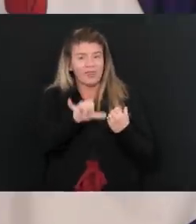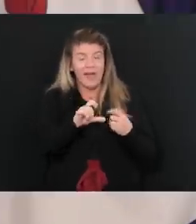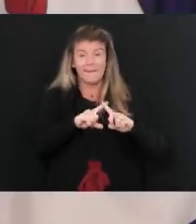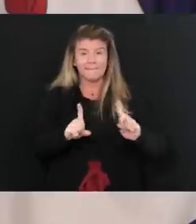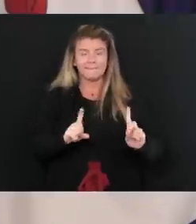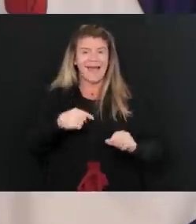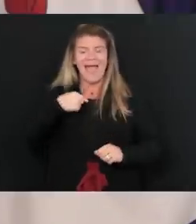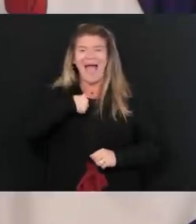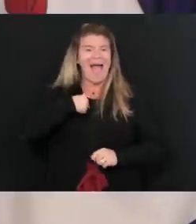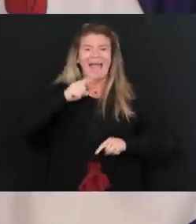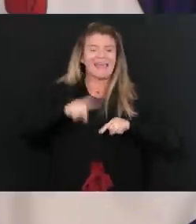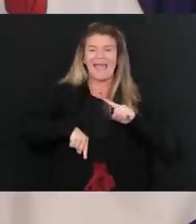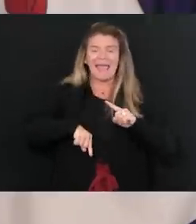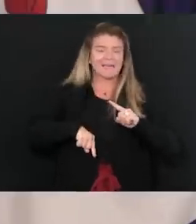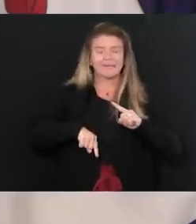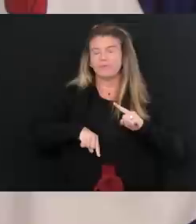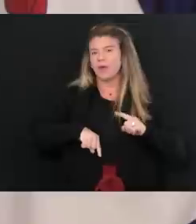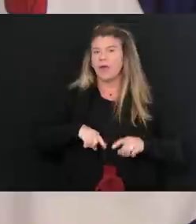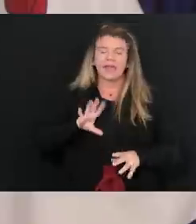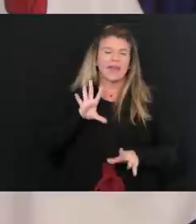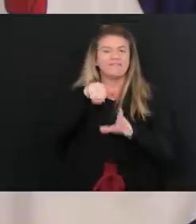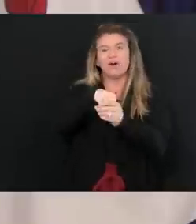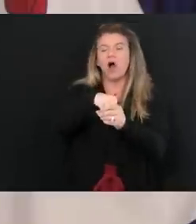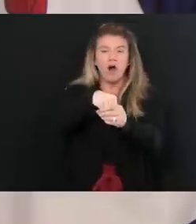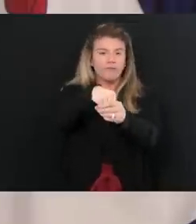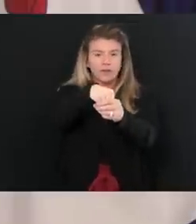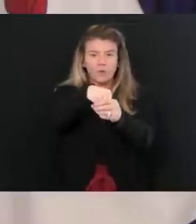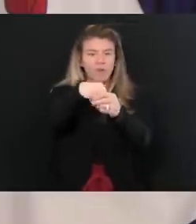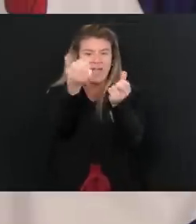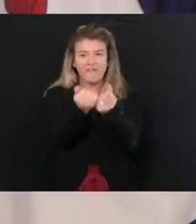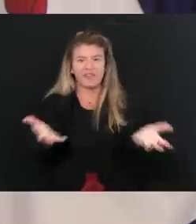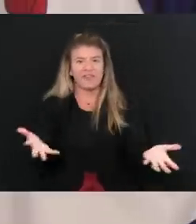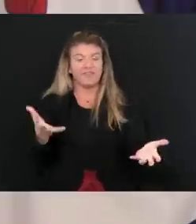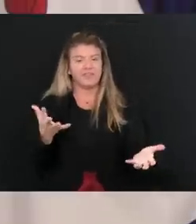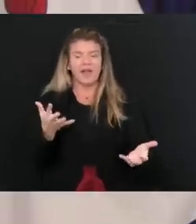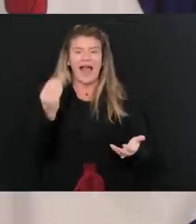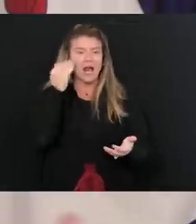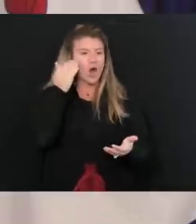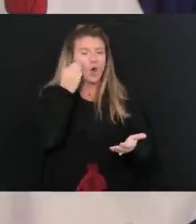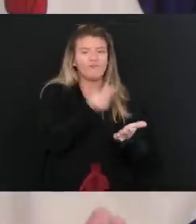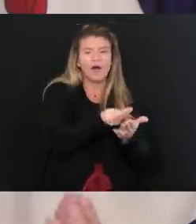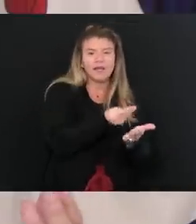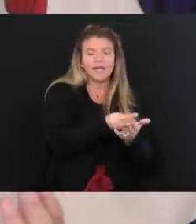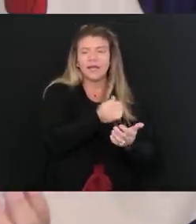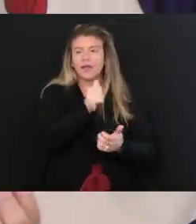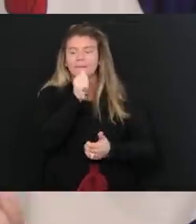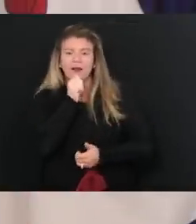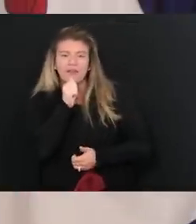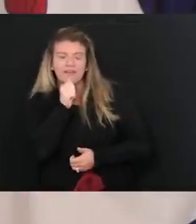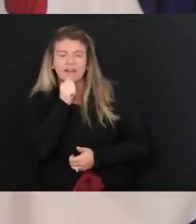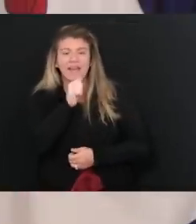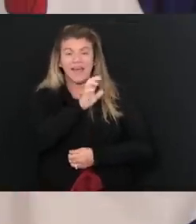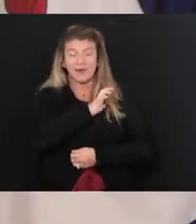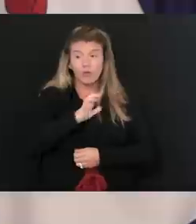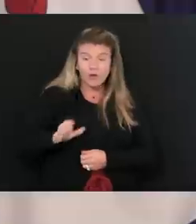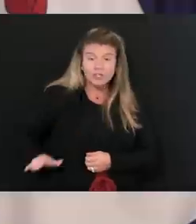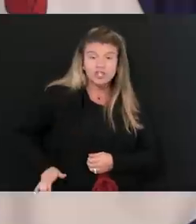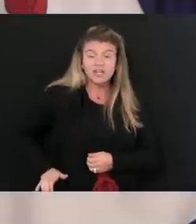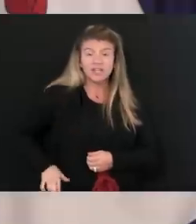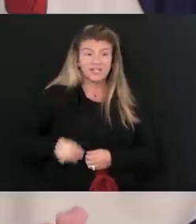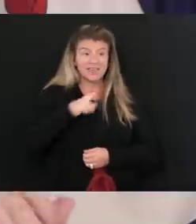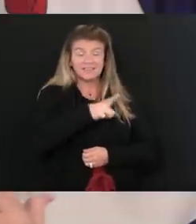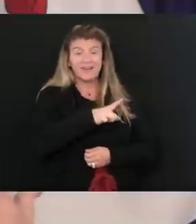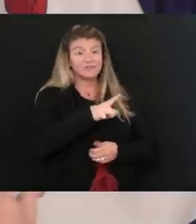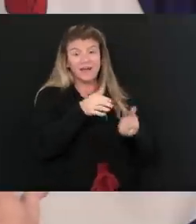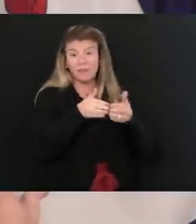I can't go there and get into all that and everything. I know from the standpoint of the funding, the private and the, and the Christian schools are on